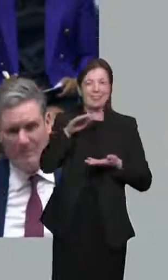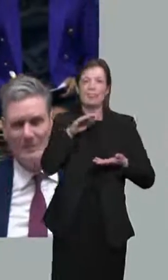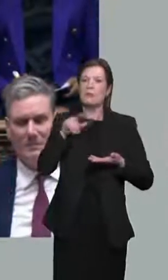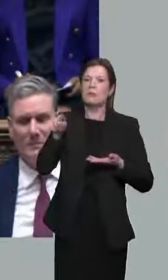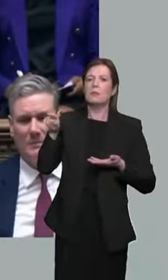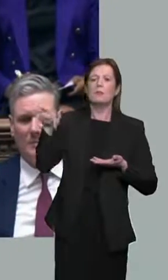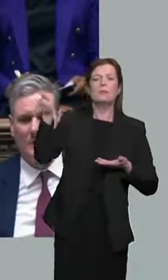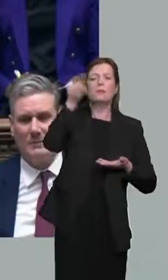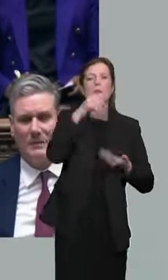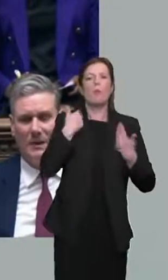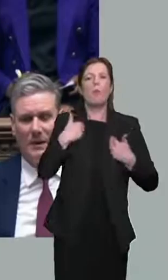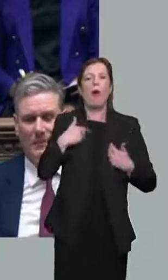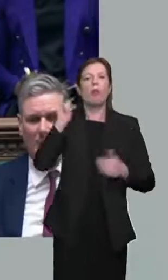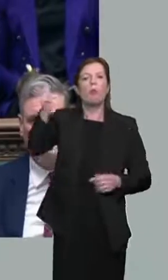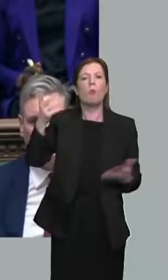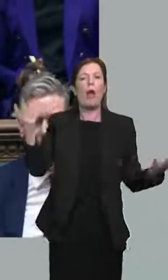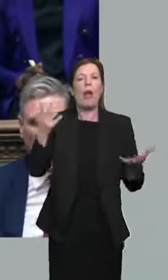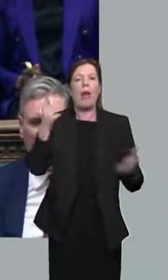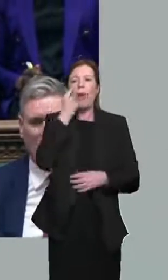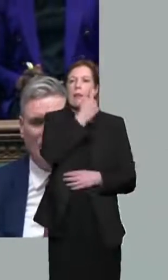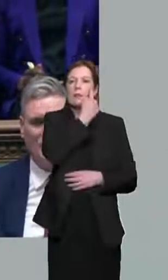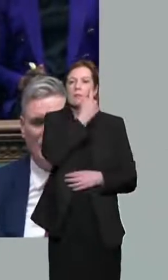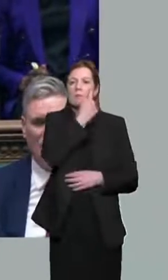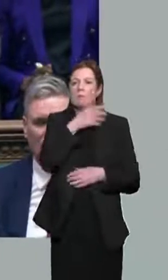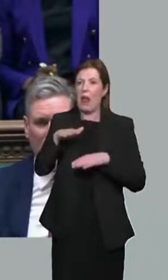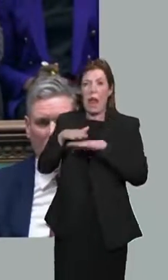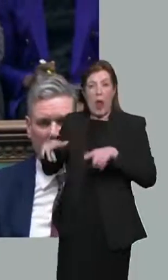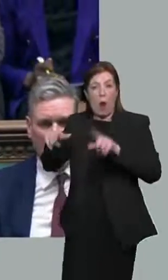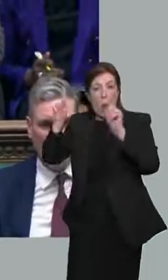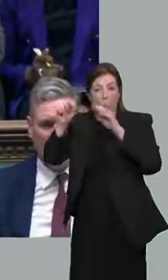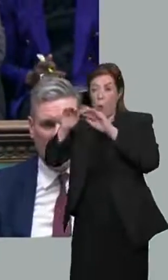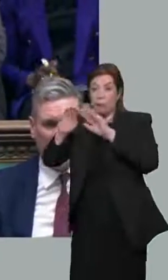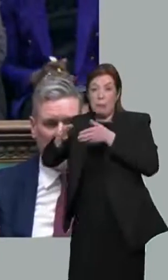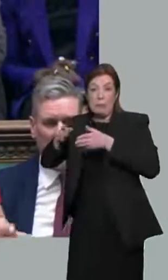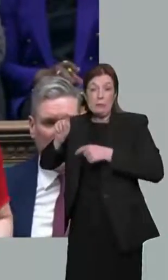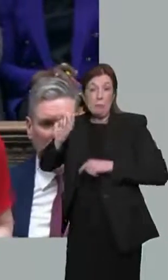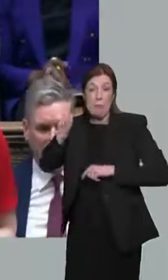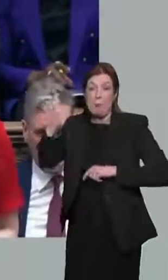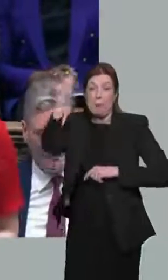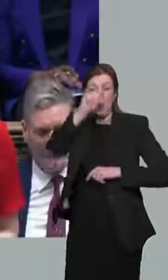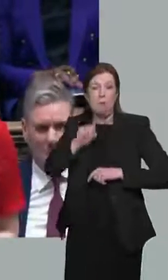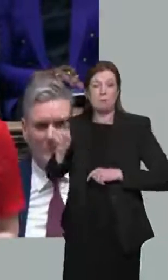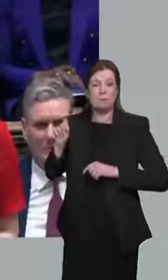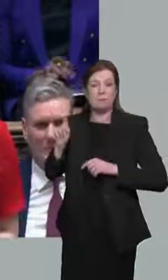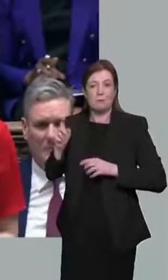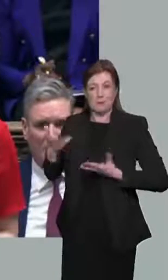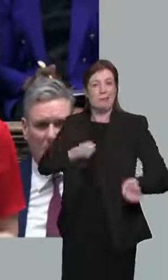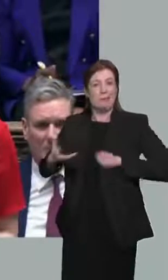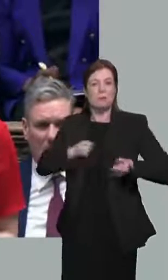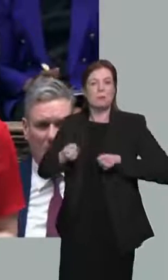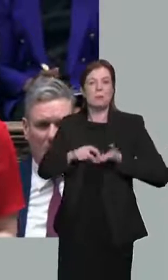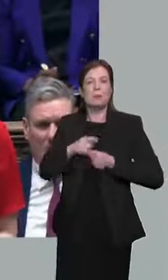very wealthiest in society? A landlord with a large number of properties won't be paying a penny more in taxes,